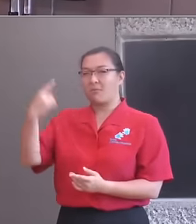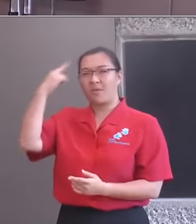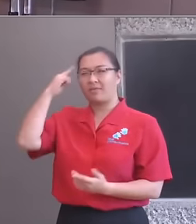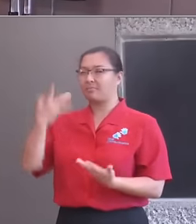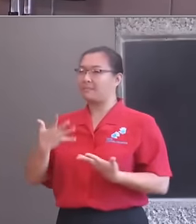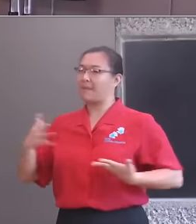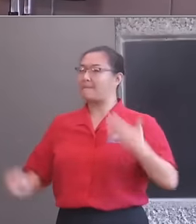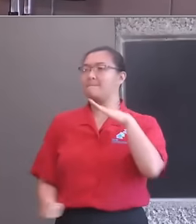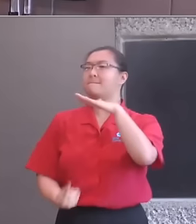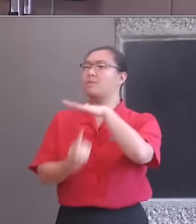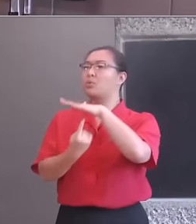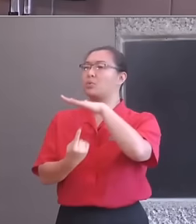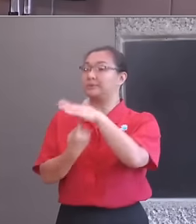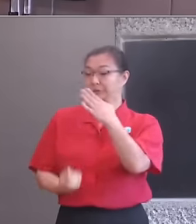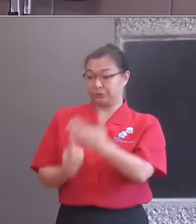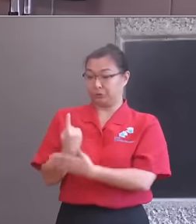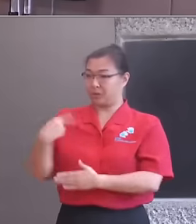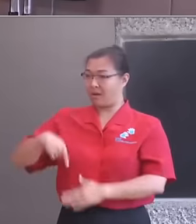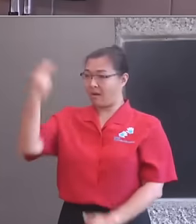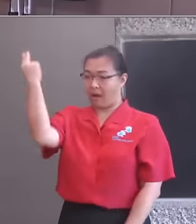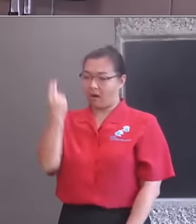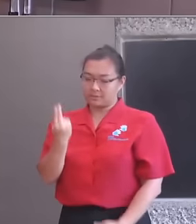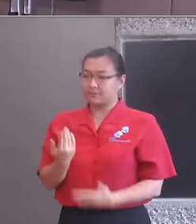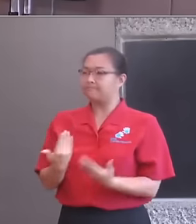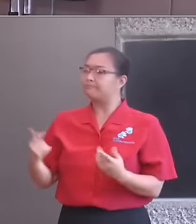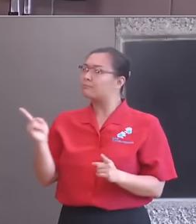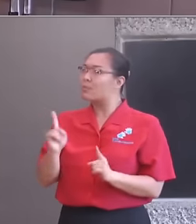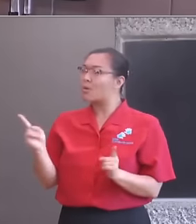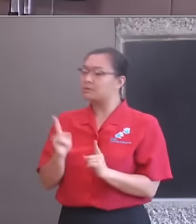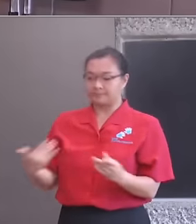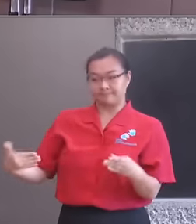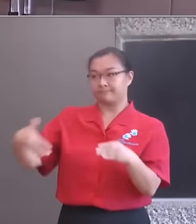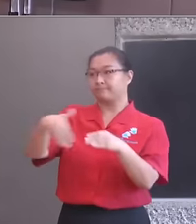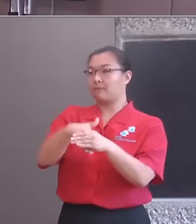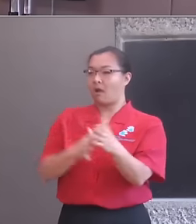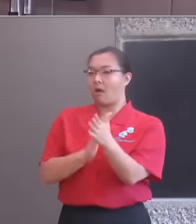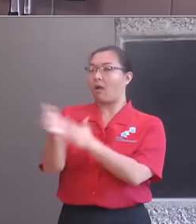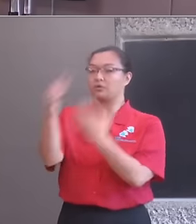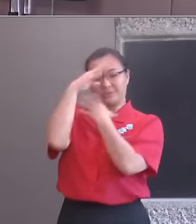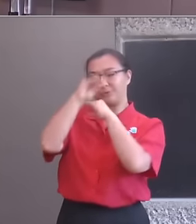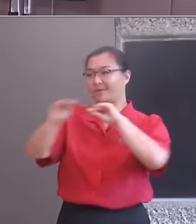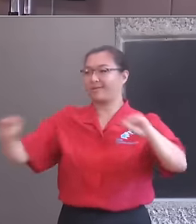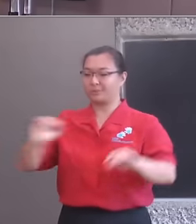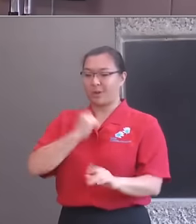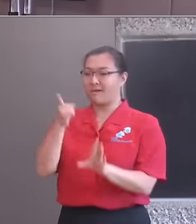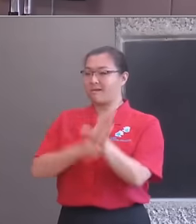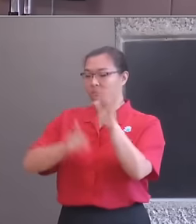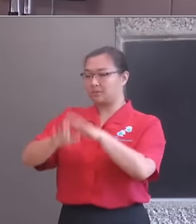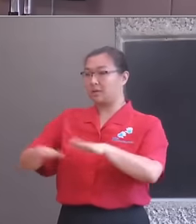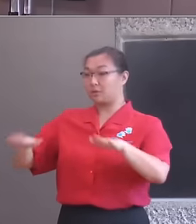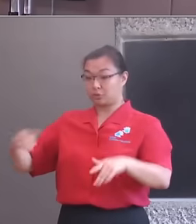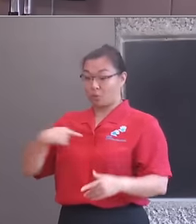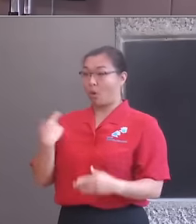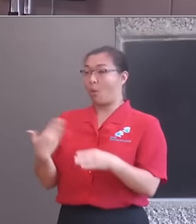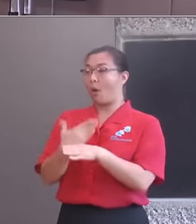than embedding cultural and creative education for our young people and we're working with 20